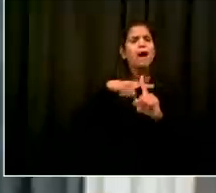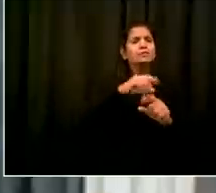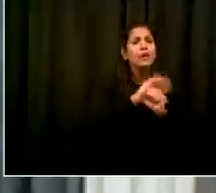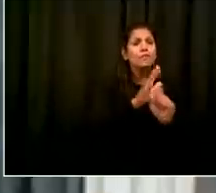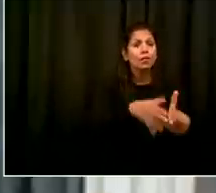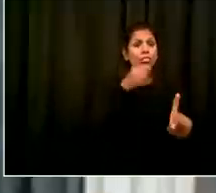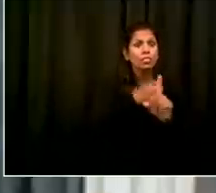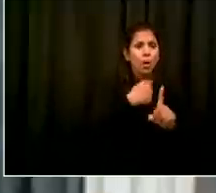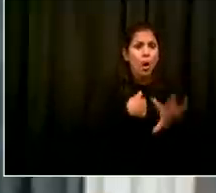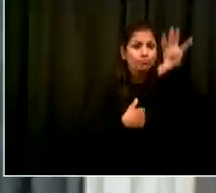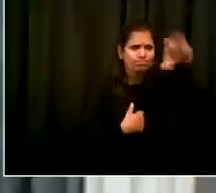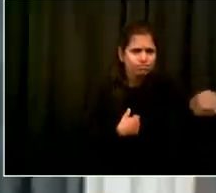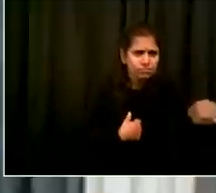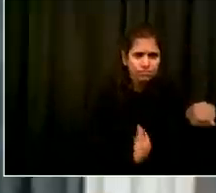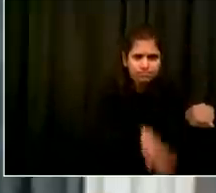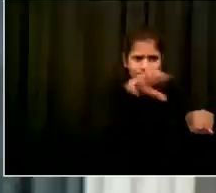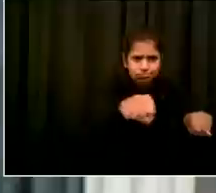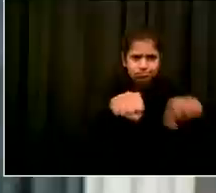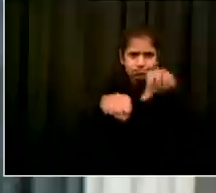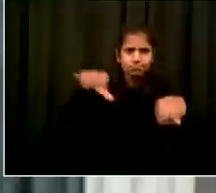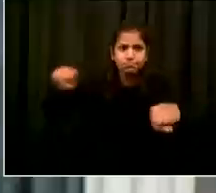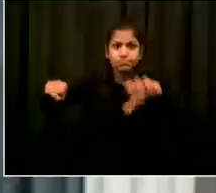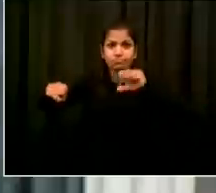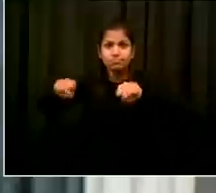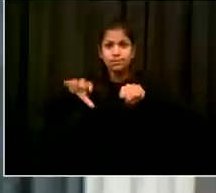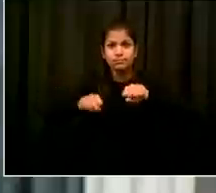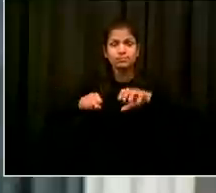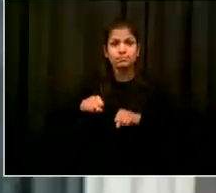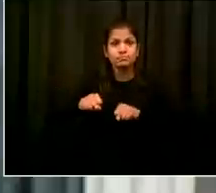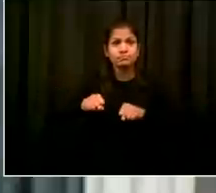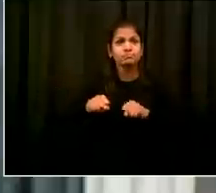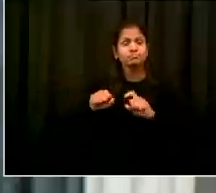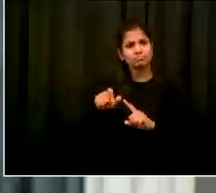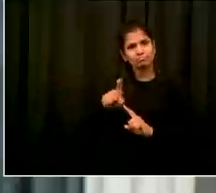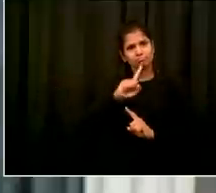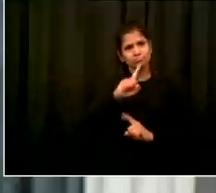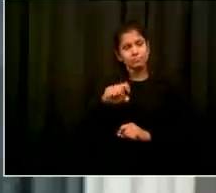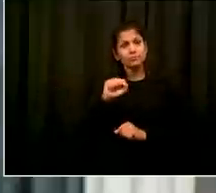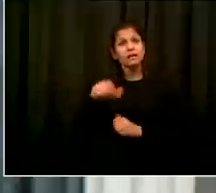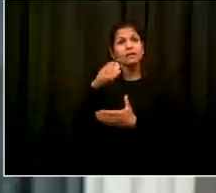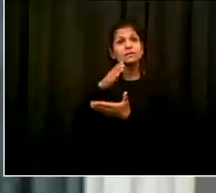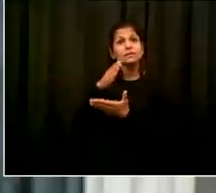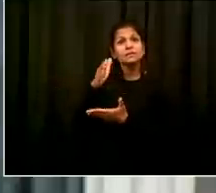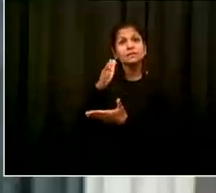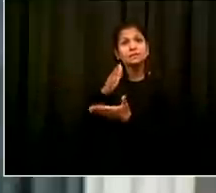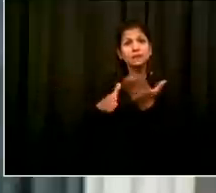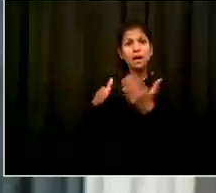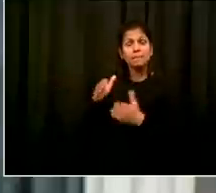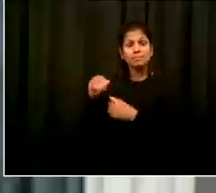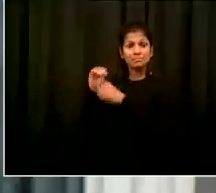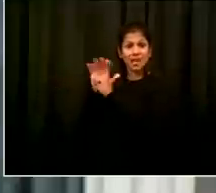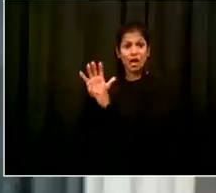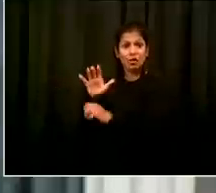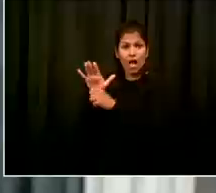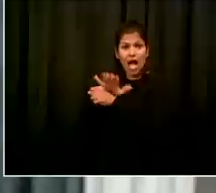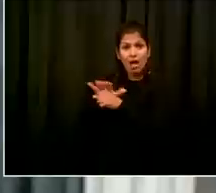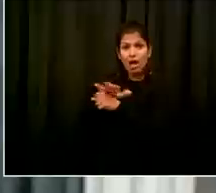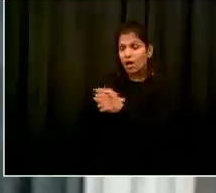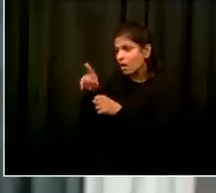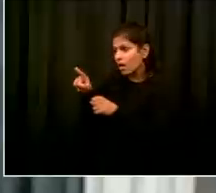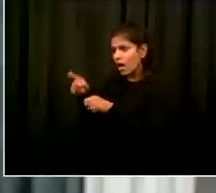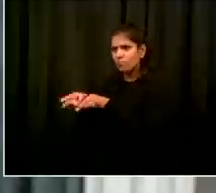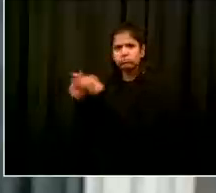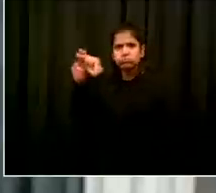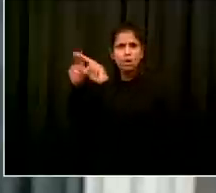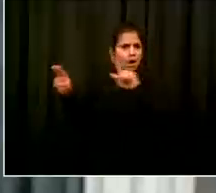wider than the rest of the city as the mayor mentioned but as we've done in Sunset Park in Tremont in Borough